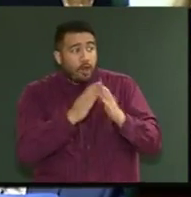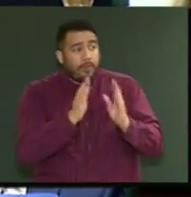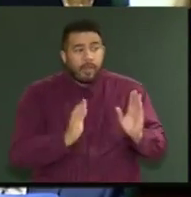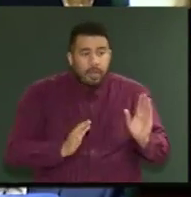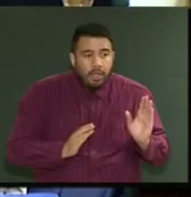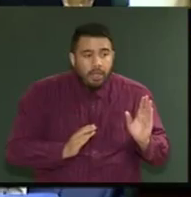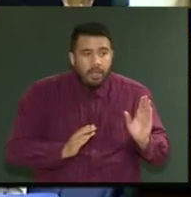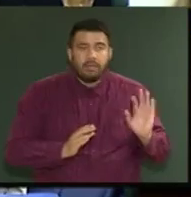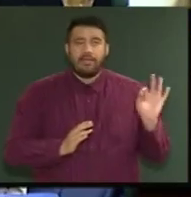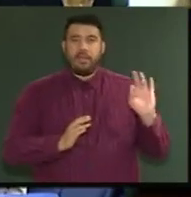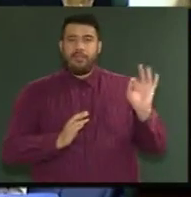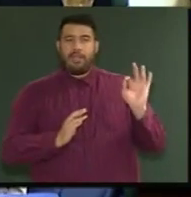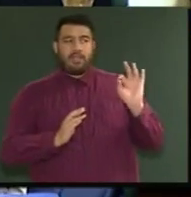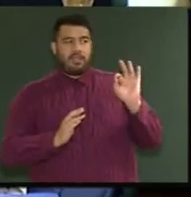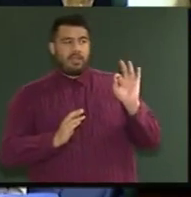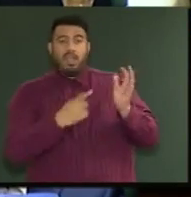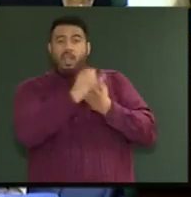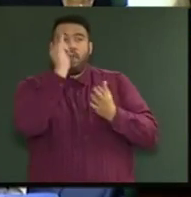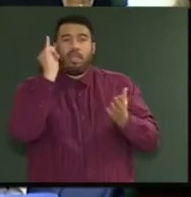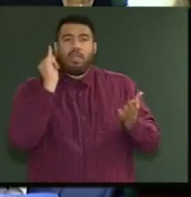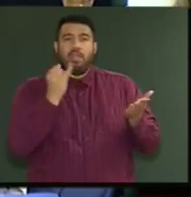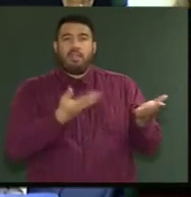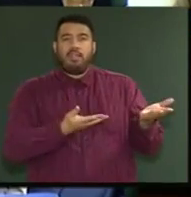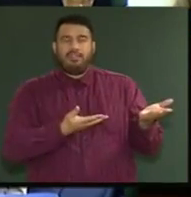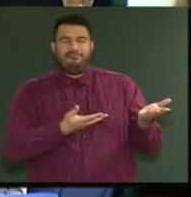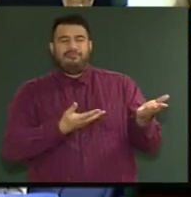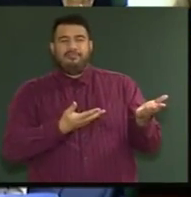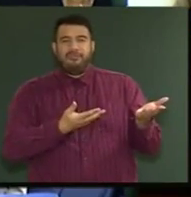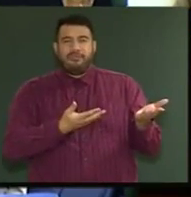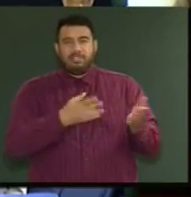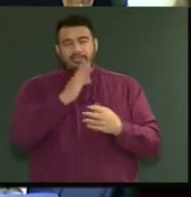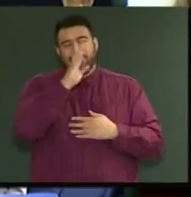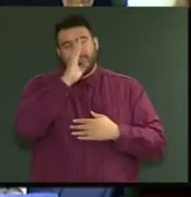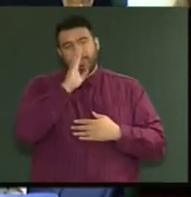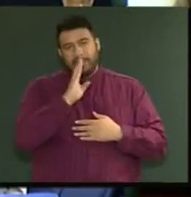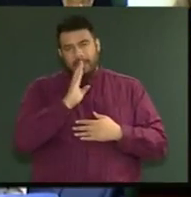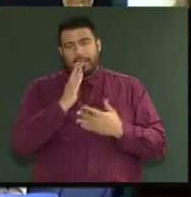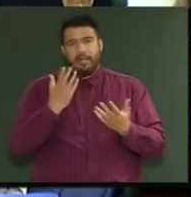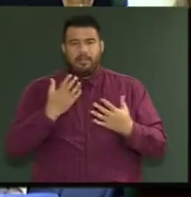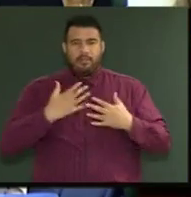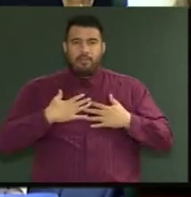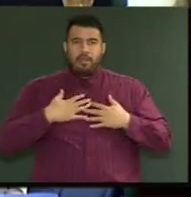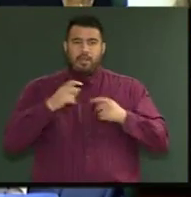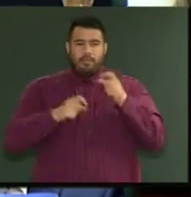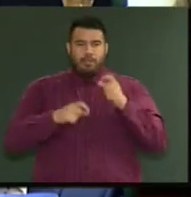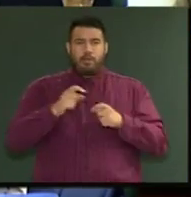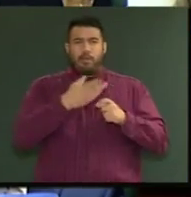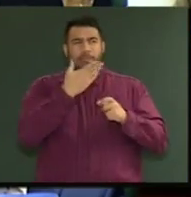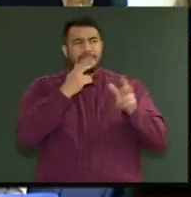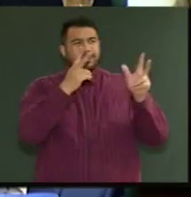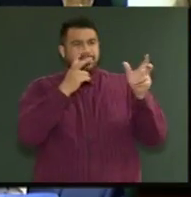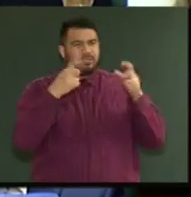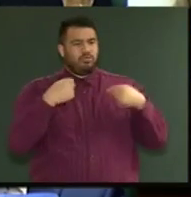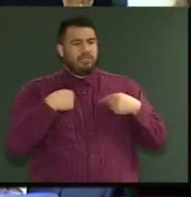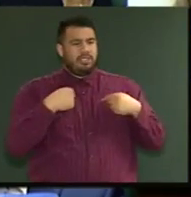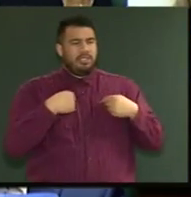Not again, they spoke against home ownership, Mr Speaker. It's so sad. My people, whakaurongo, listen to this.